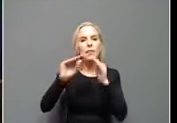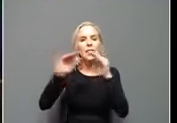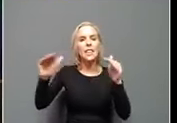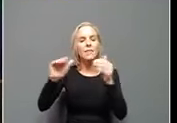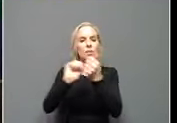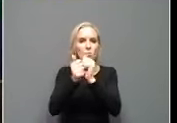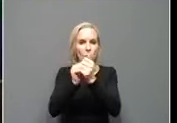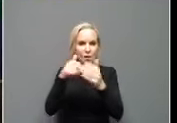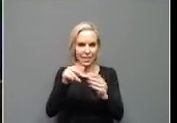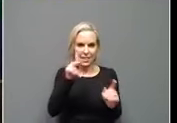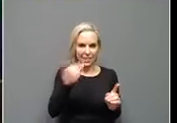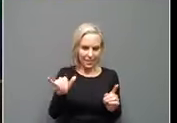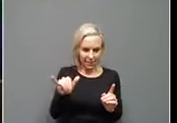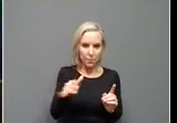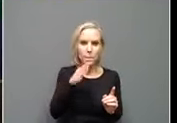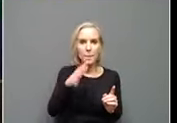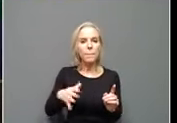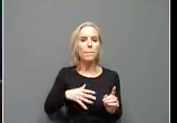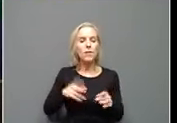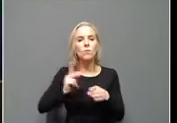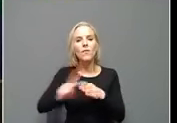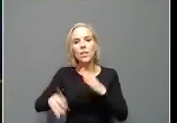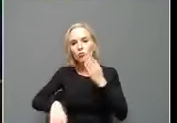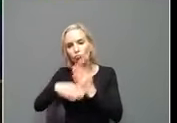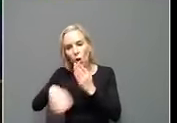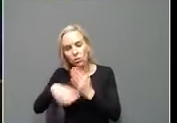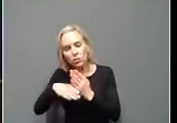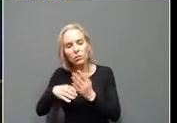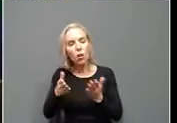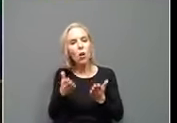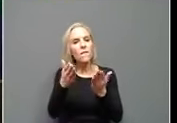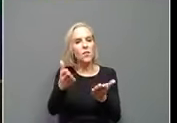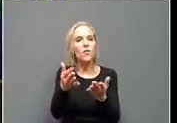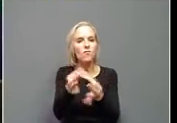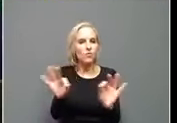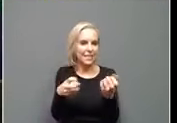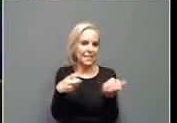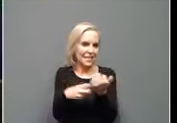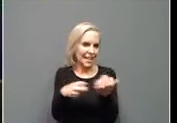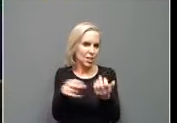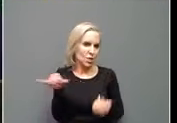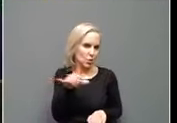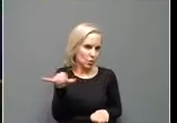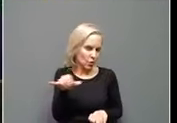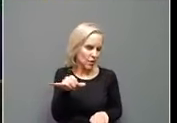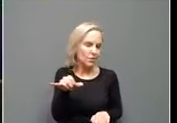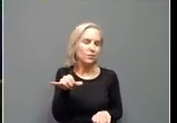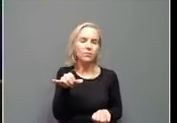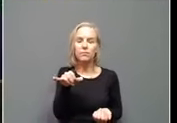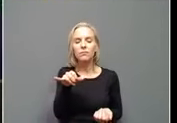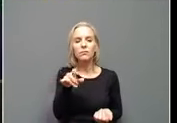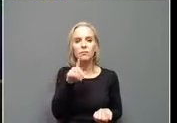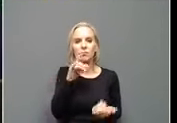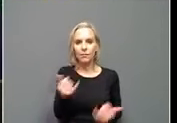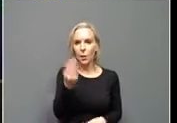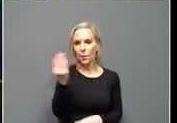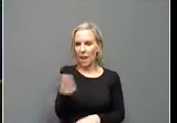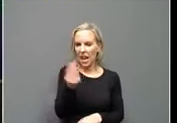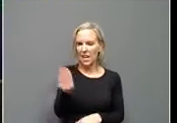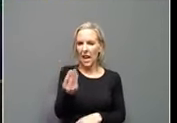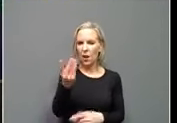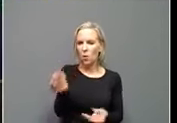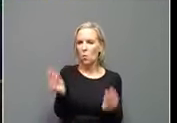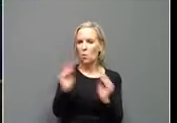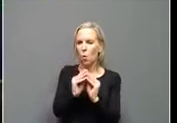in Kentucky. Uh, women's professional soccer has offered, uh, free tickets as well. I believe it is Monday that you're going to hear about,